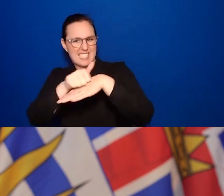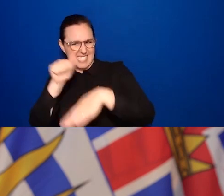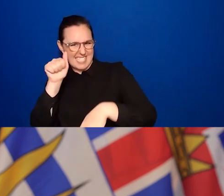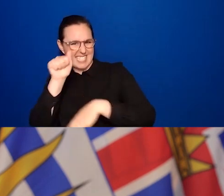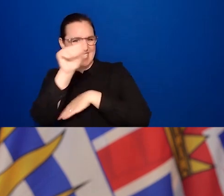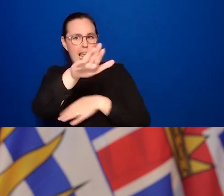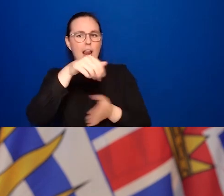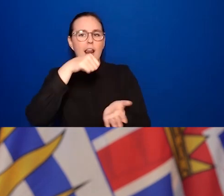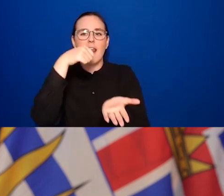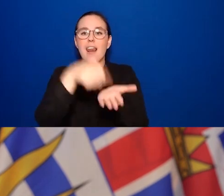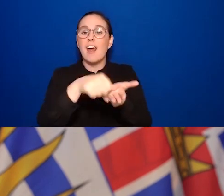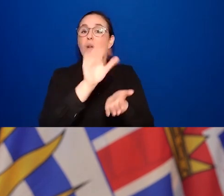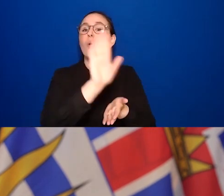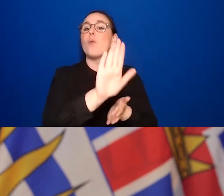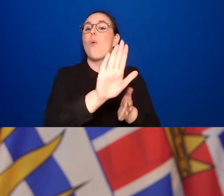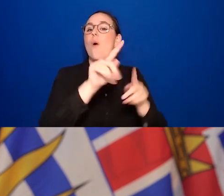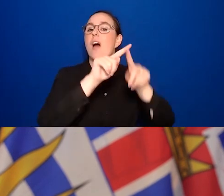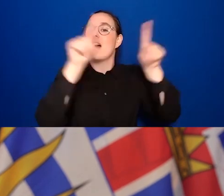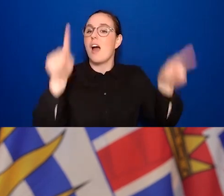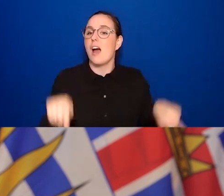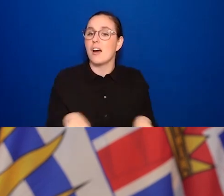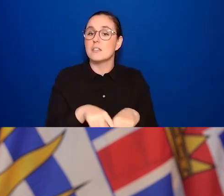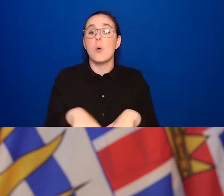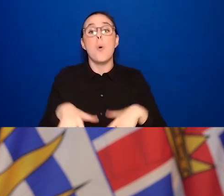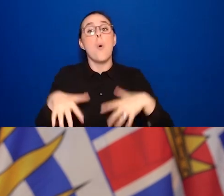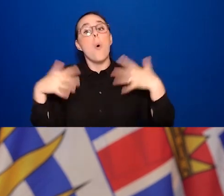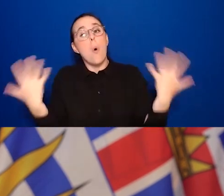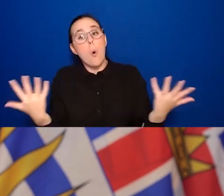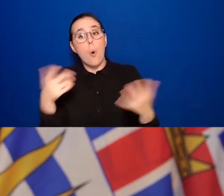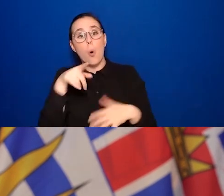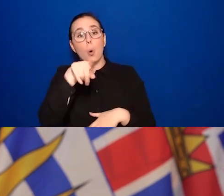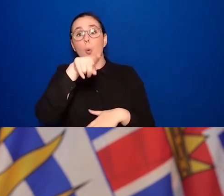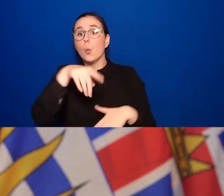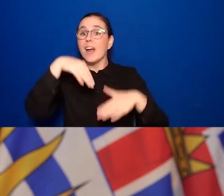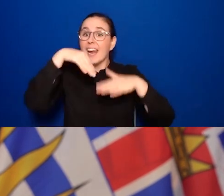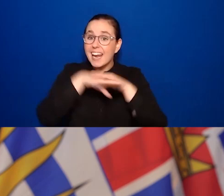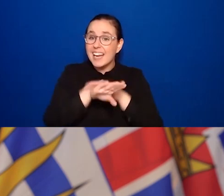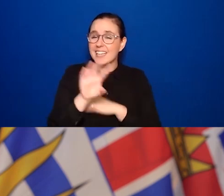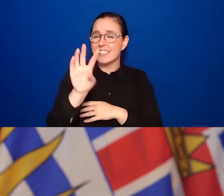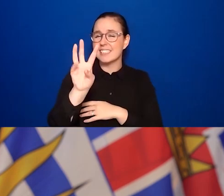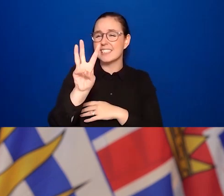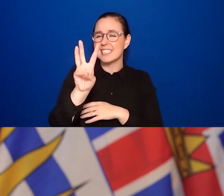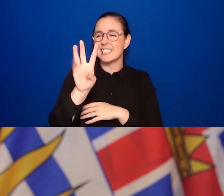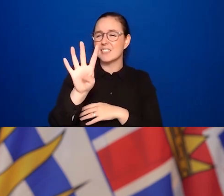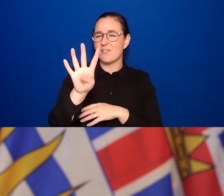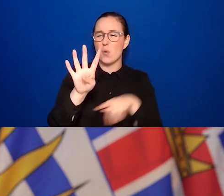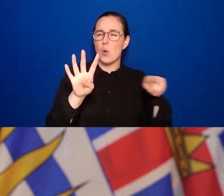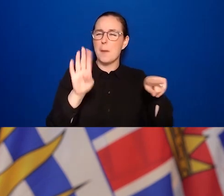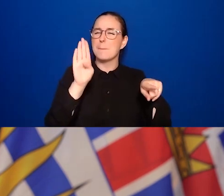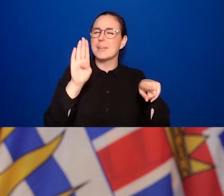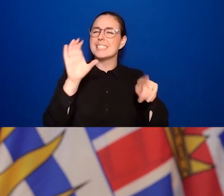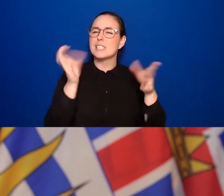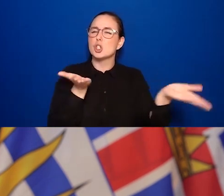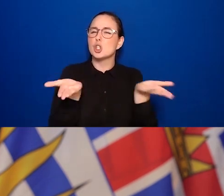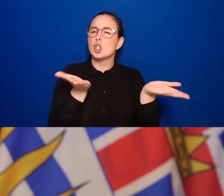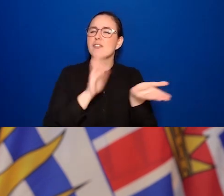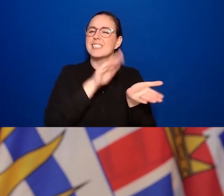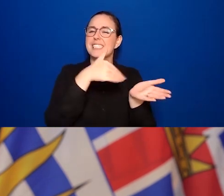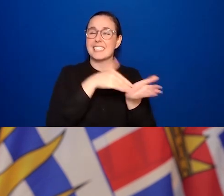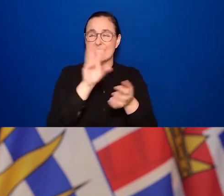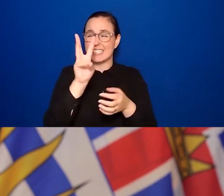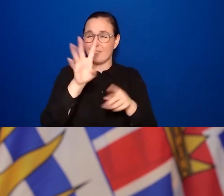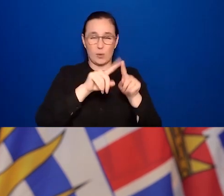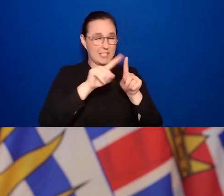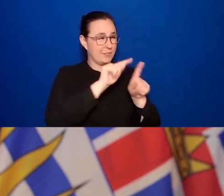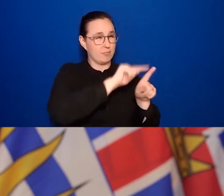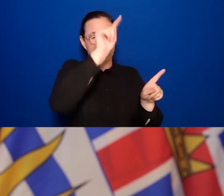64 Service BC Centres around British Columbia, who can also print your card for you. I do want to say, though, we know there'll be some